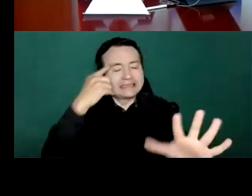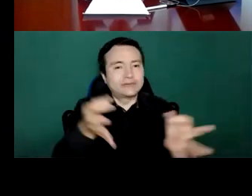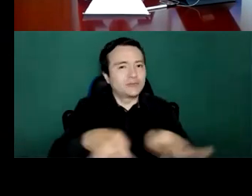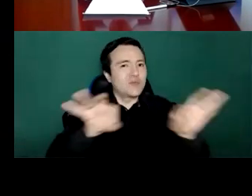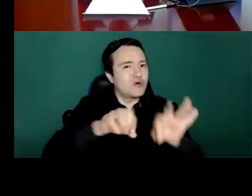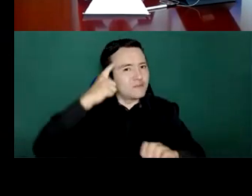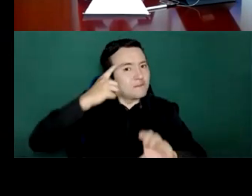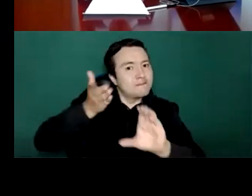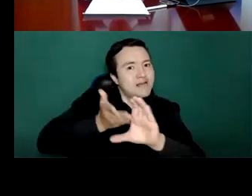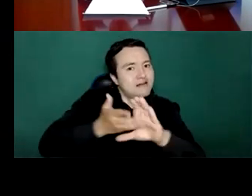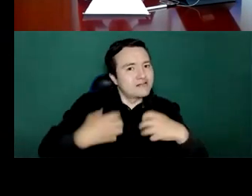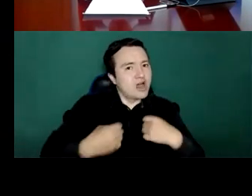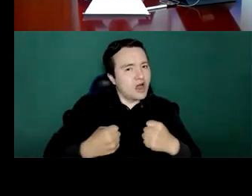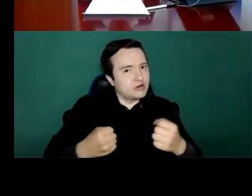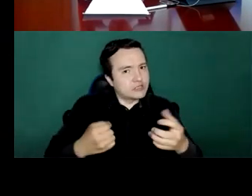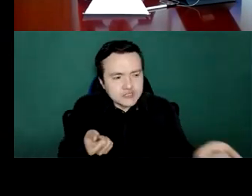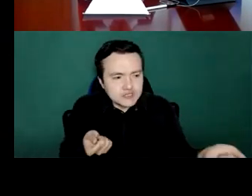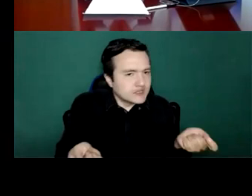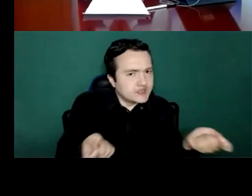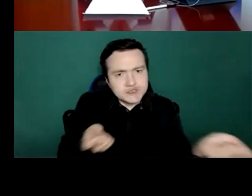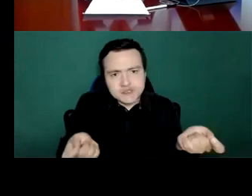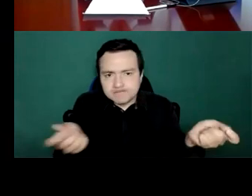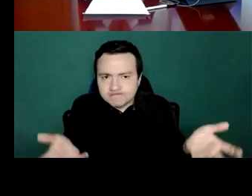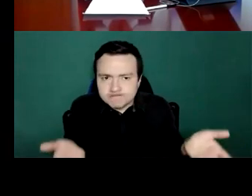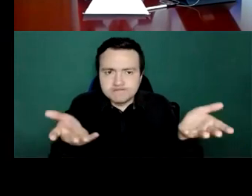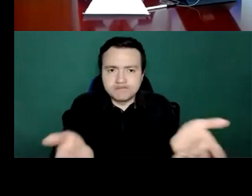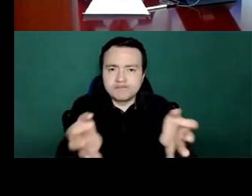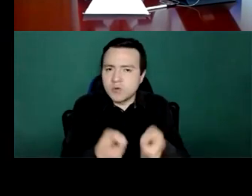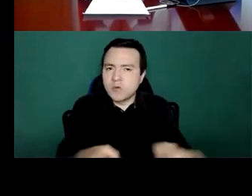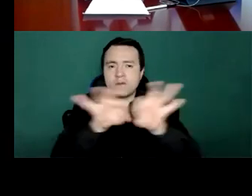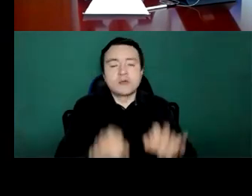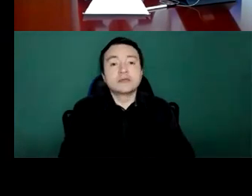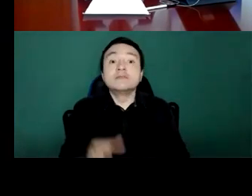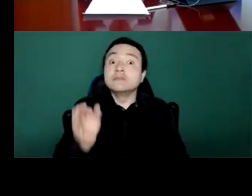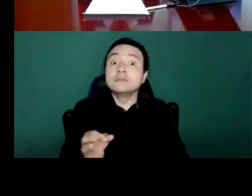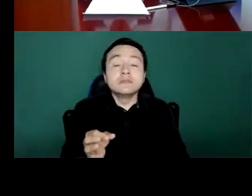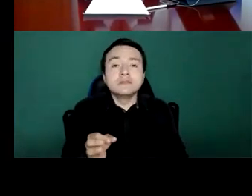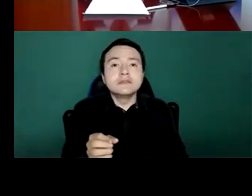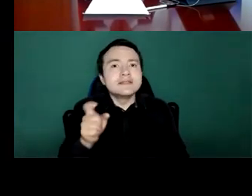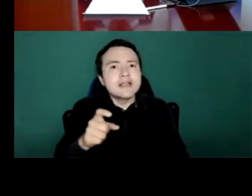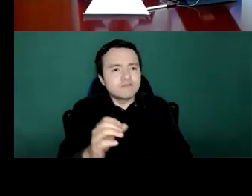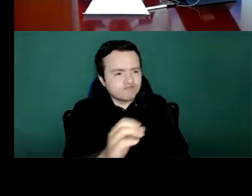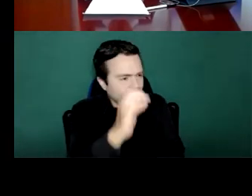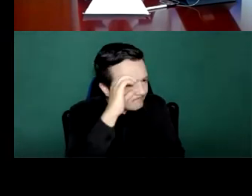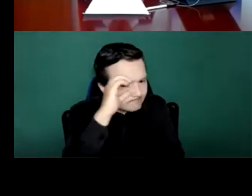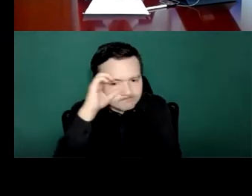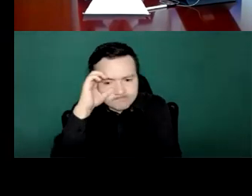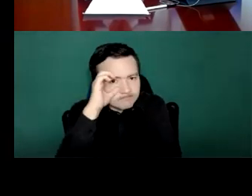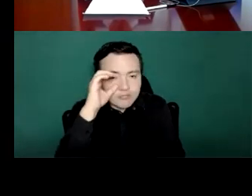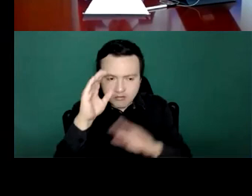each vulnerable subpopulation has different needs, different wants, and different interventions.